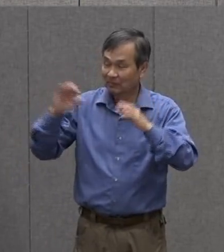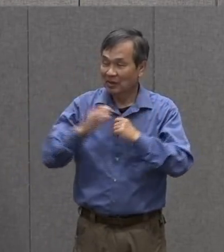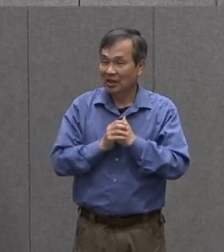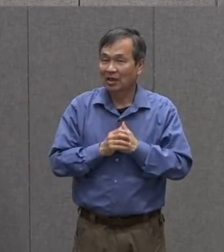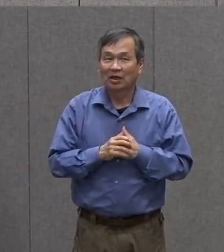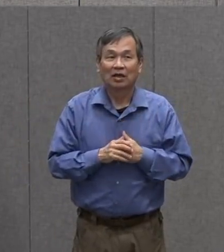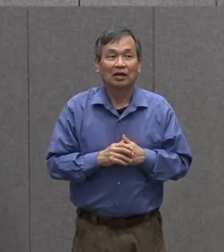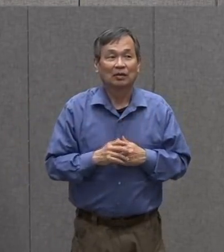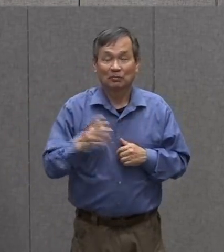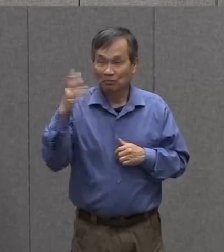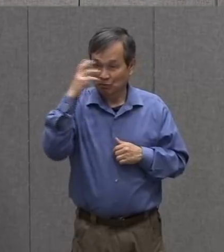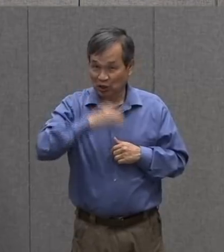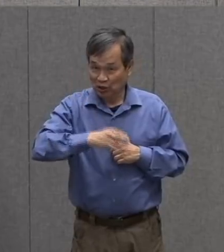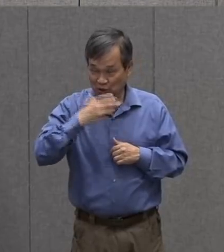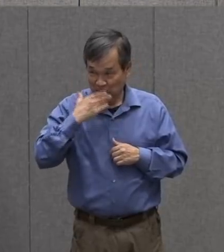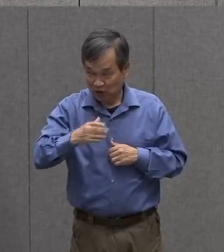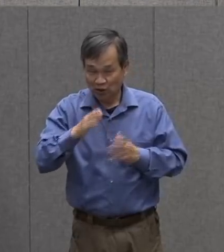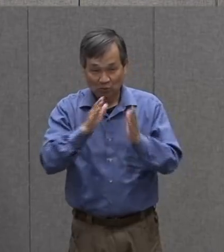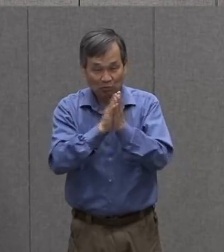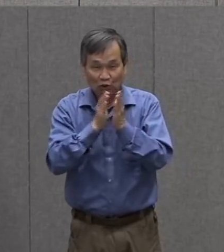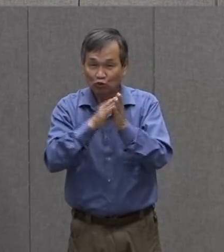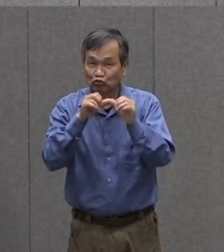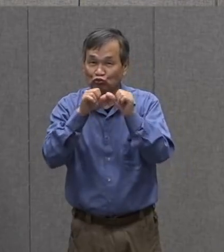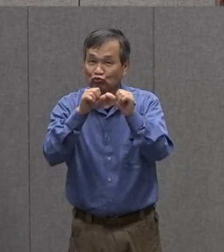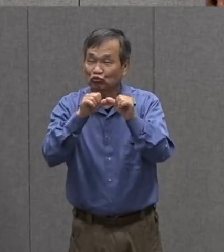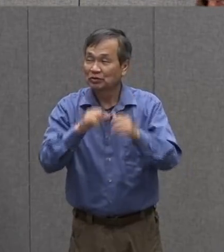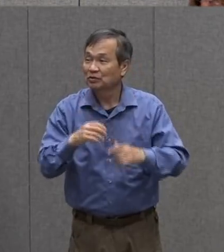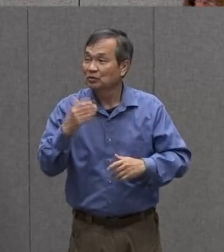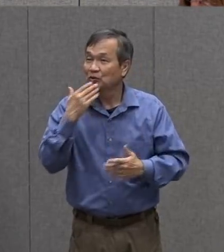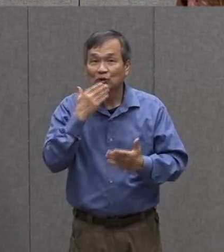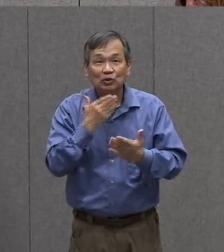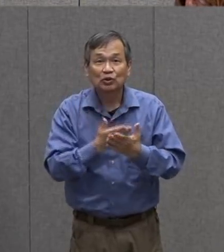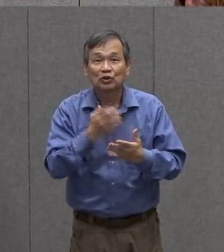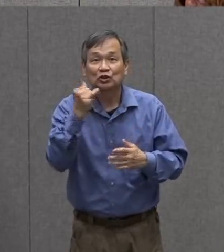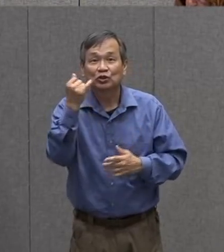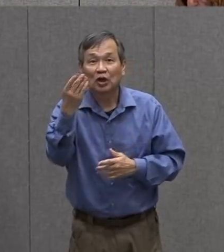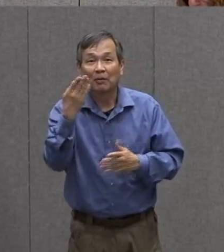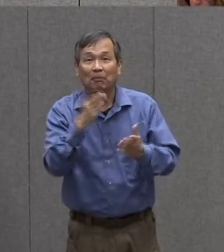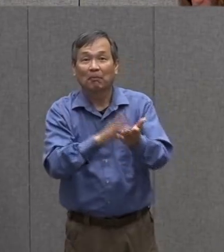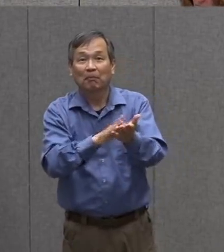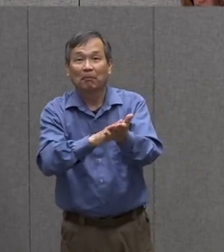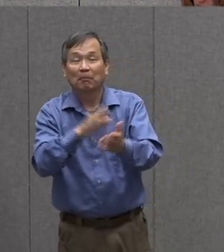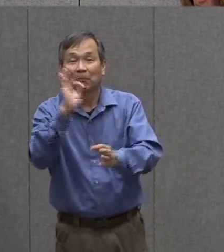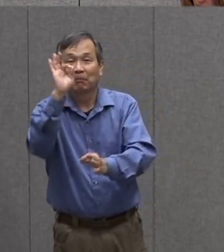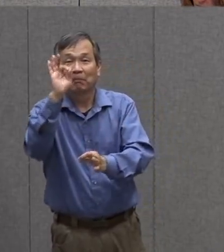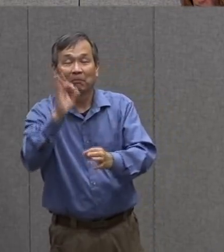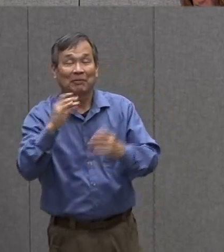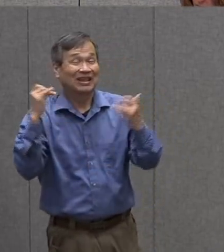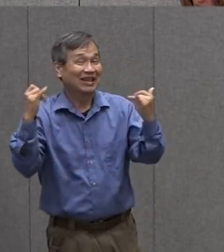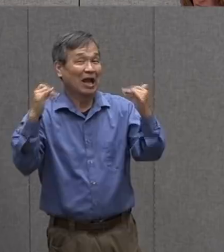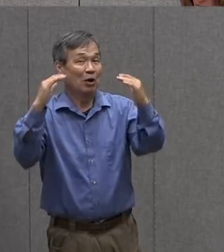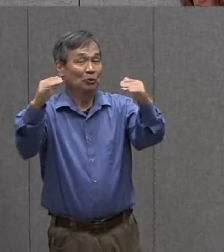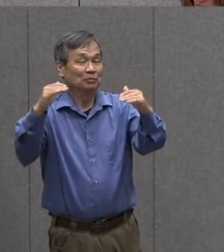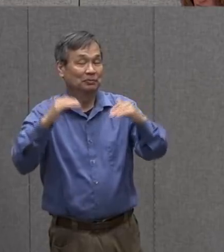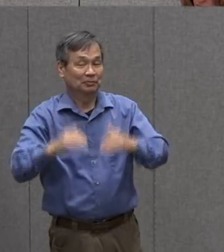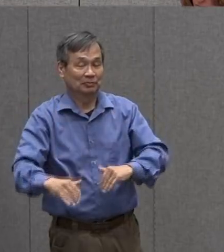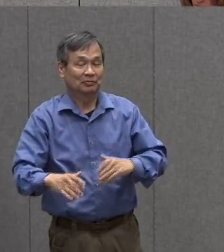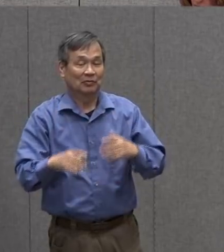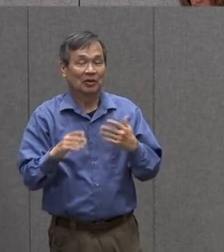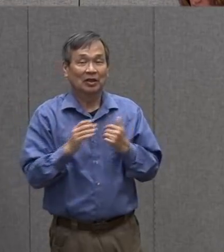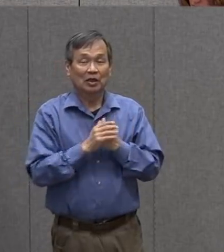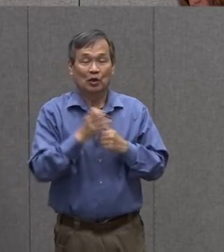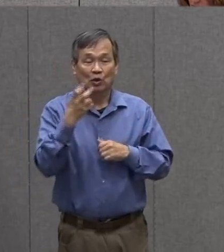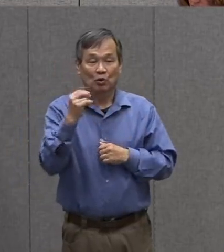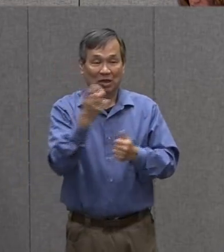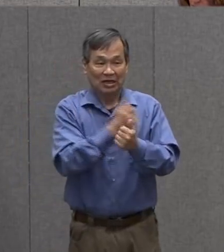halfway done with our book awesome job our next step after we press those edges